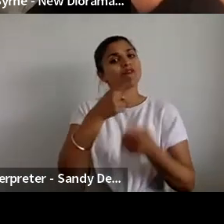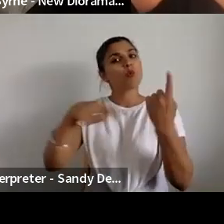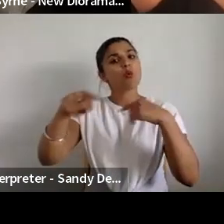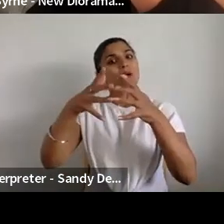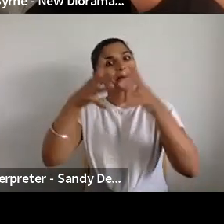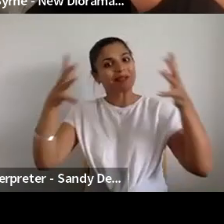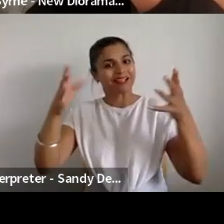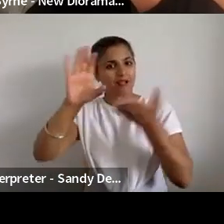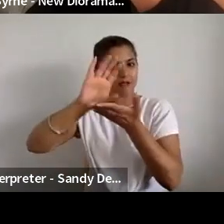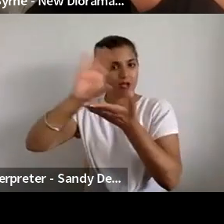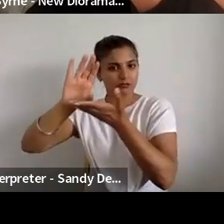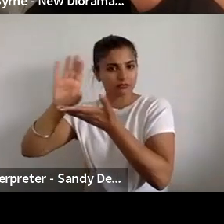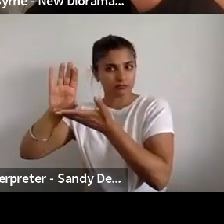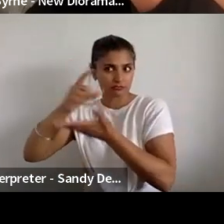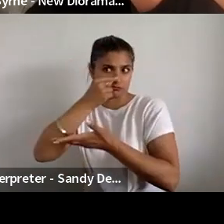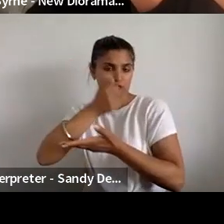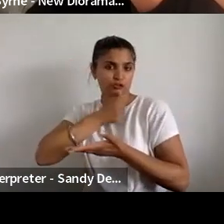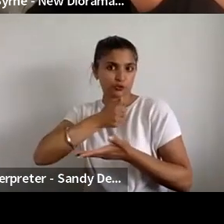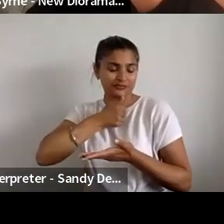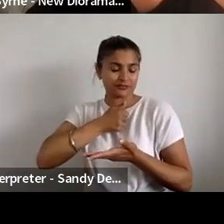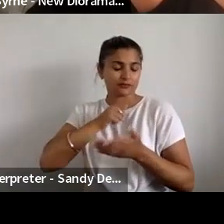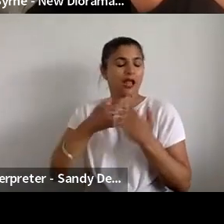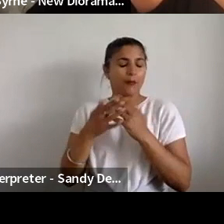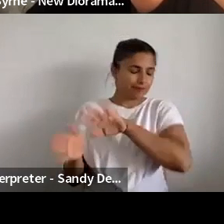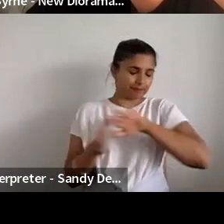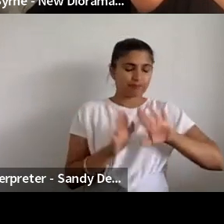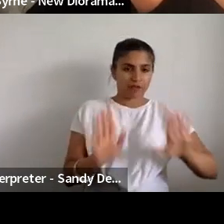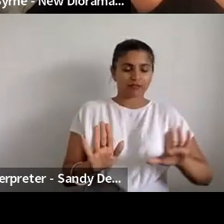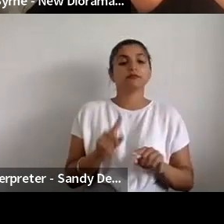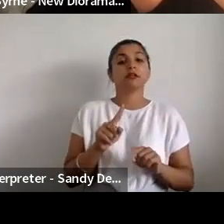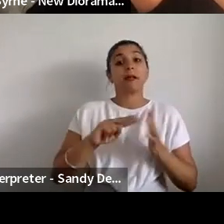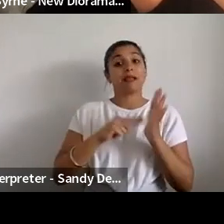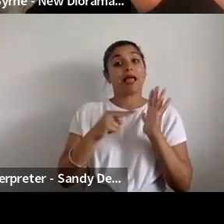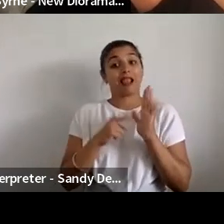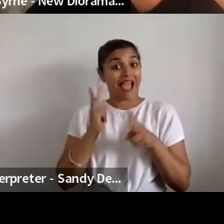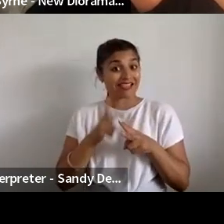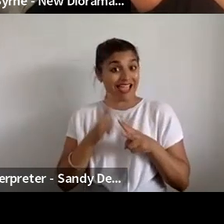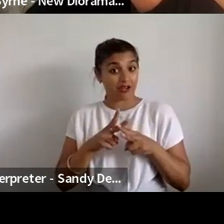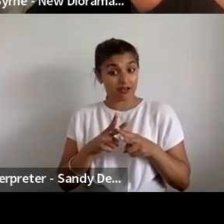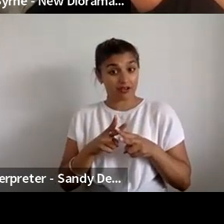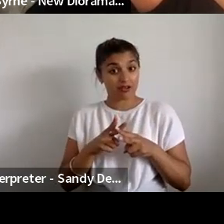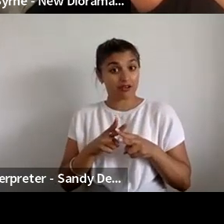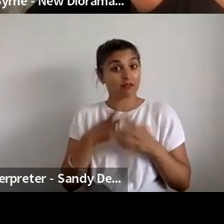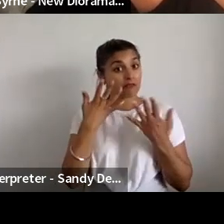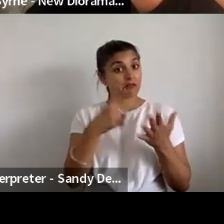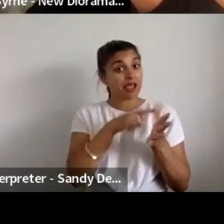And that we all are anyway, do you plan to use it again? Ash and Laura.